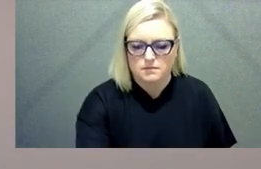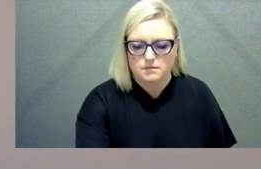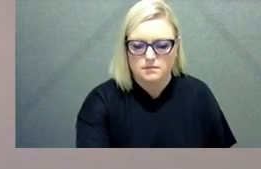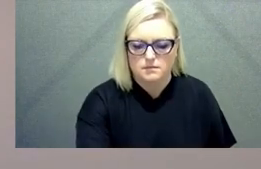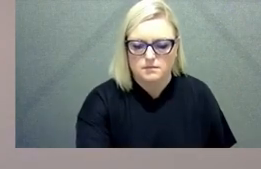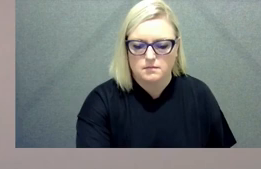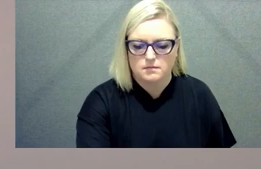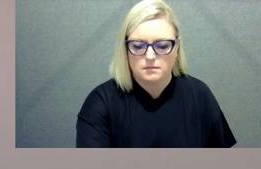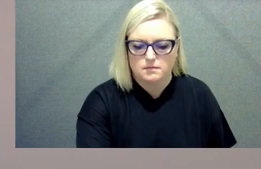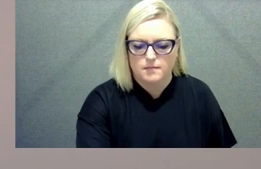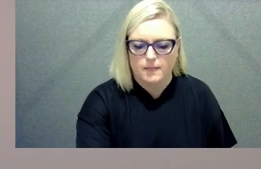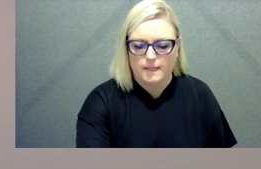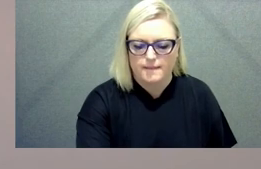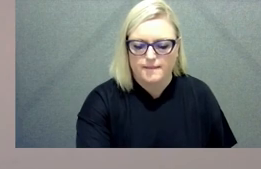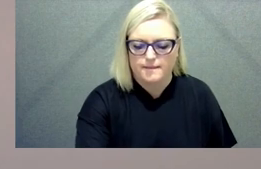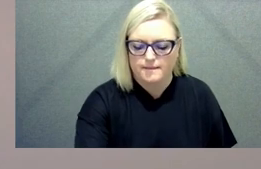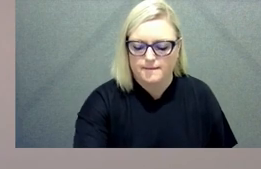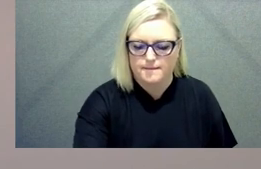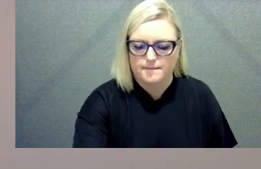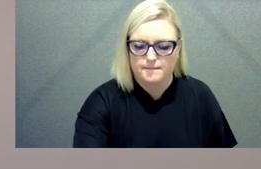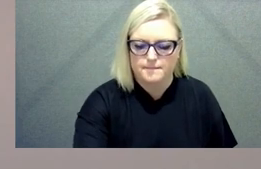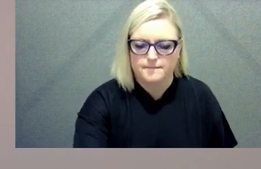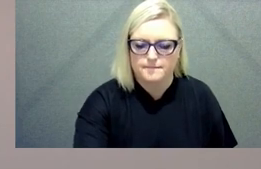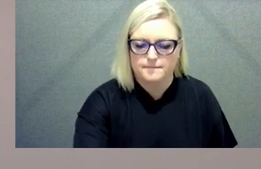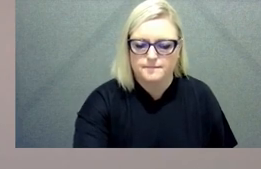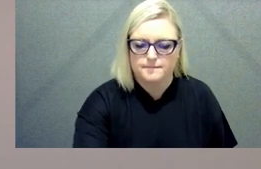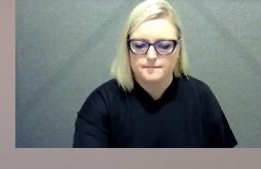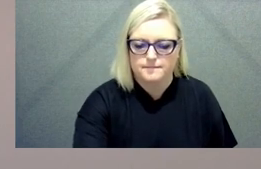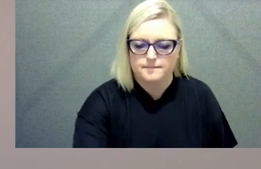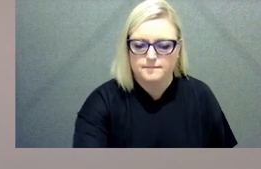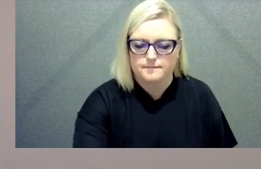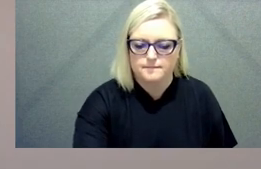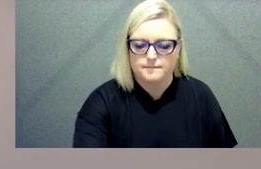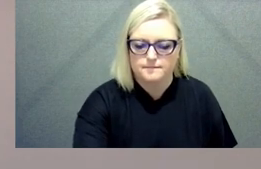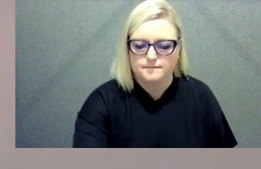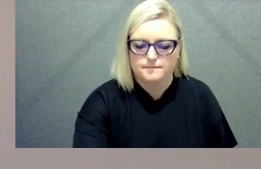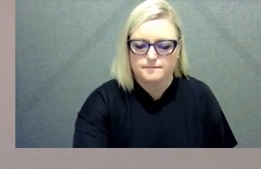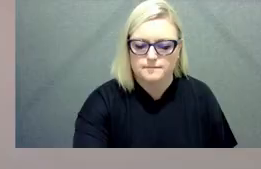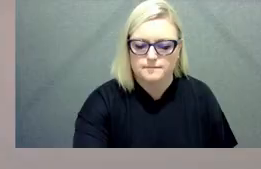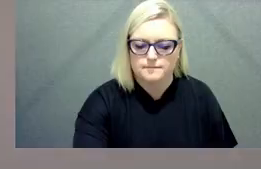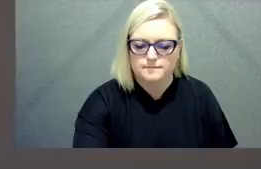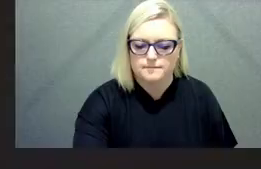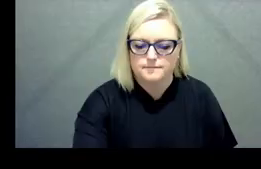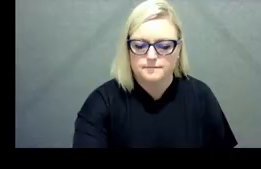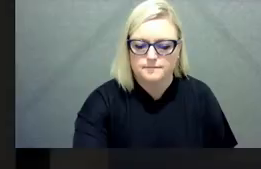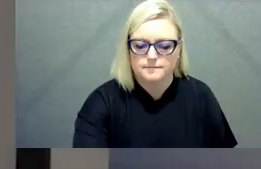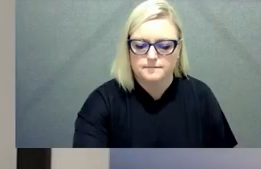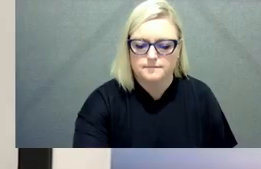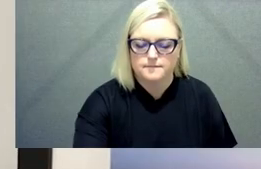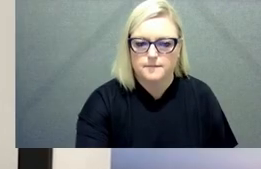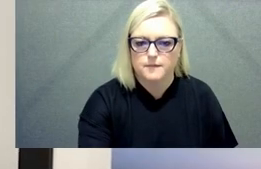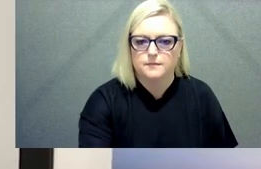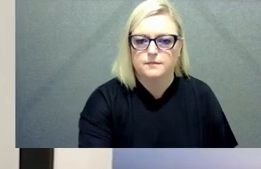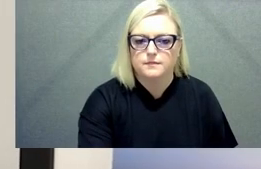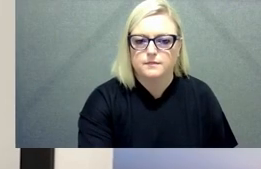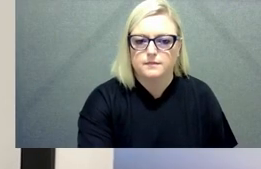doing and i thought wow there's so much going on in the aps i i really need to broaden my horizons starting out